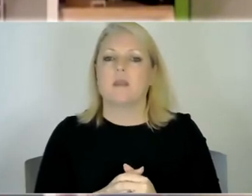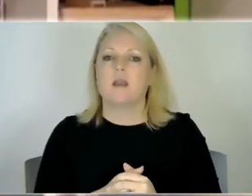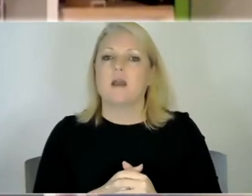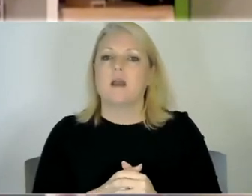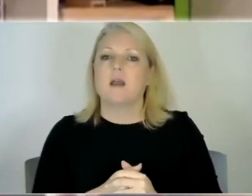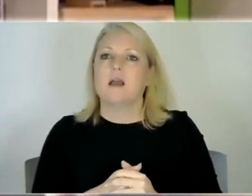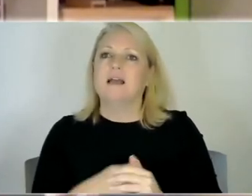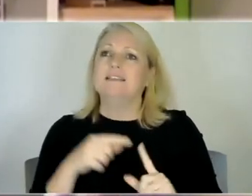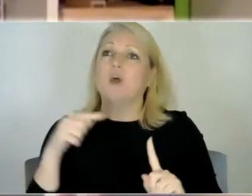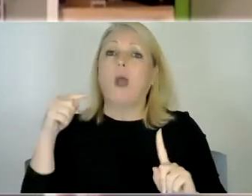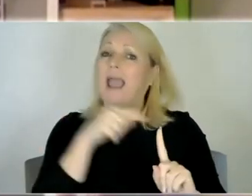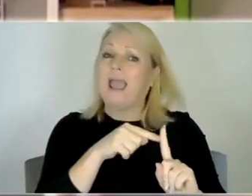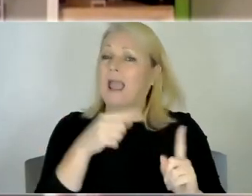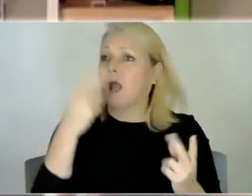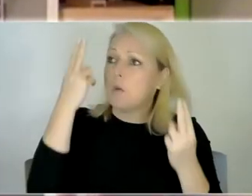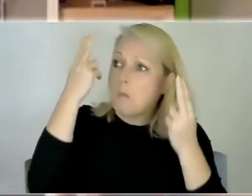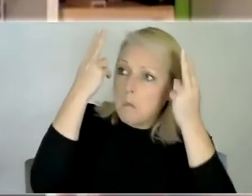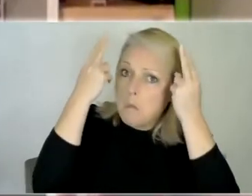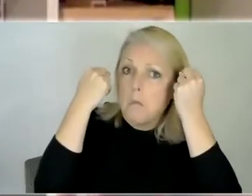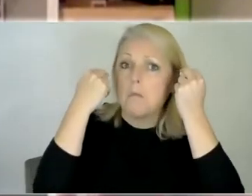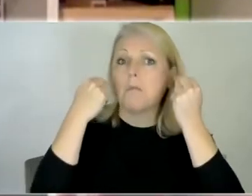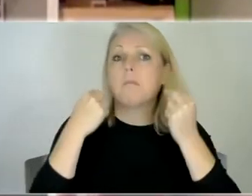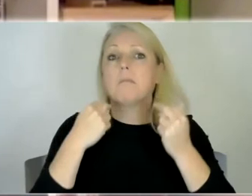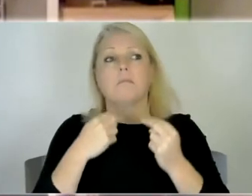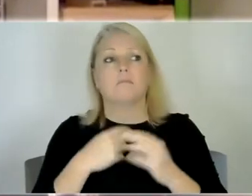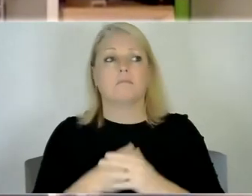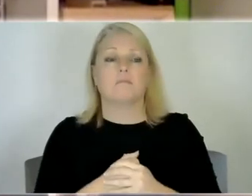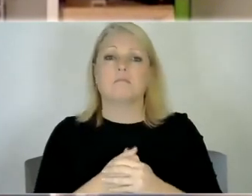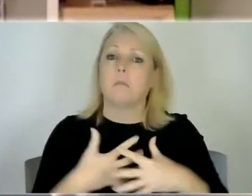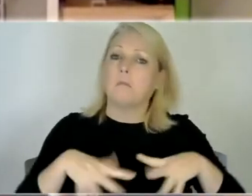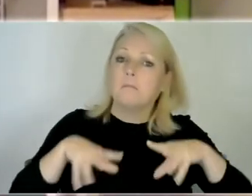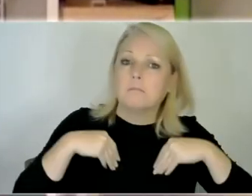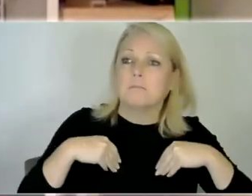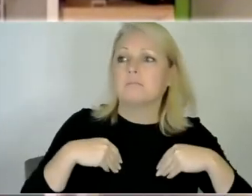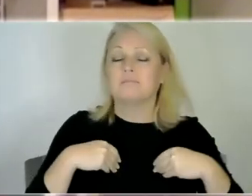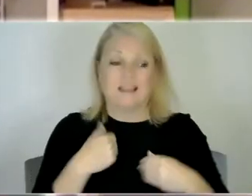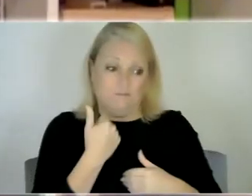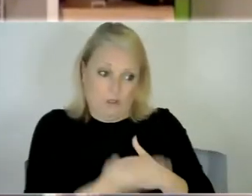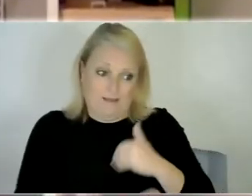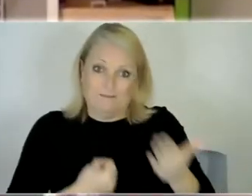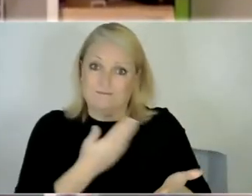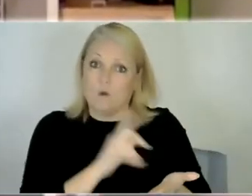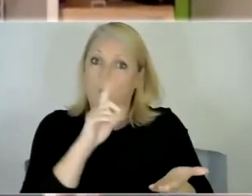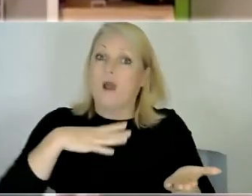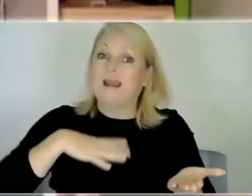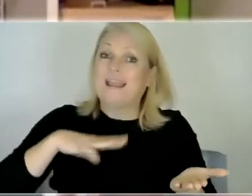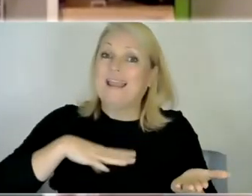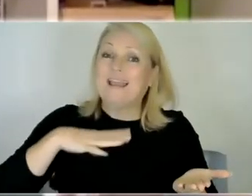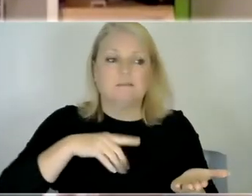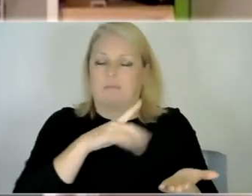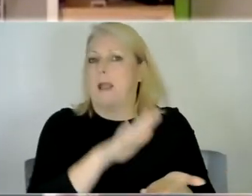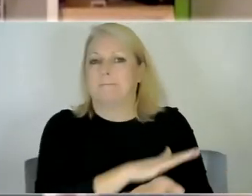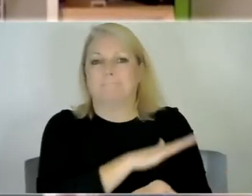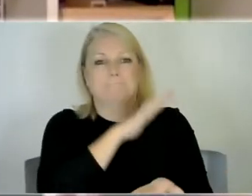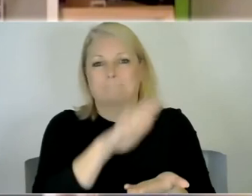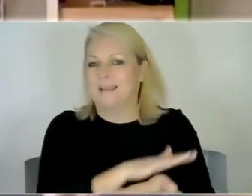compliant he's very you know if you keep him and give him what he needs is is like i said that the happiest boy